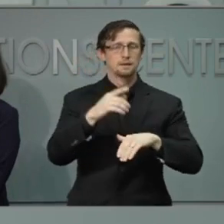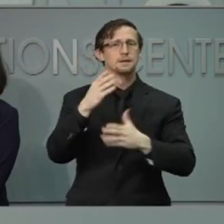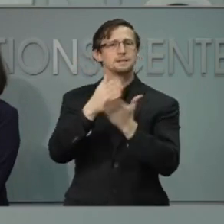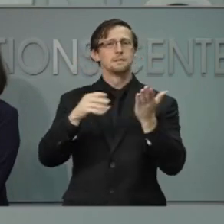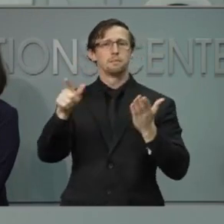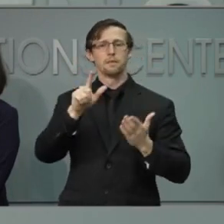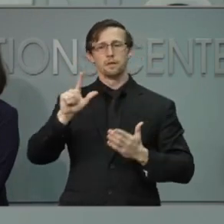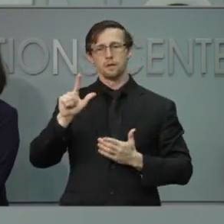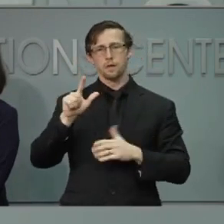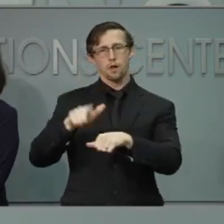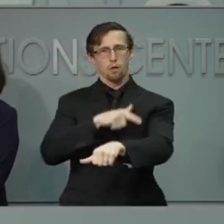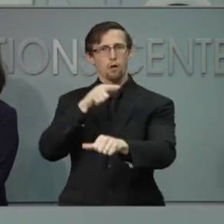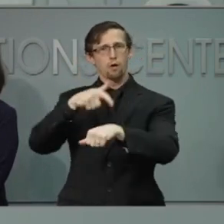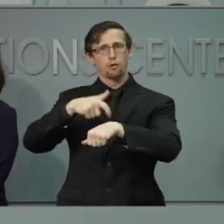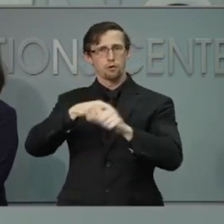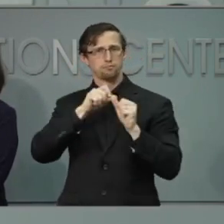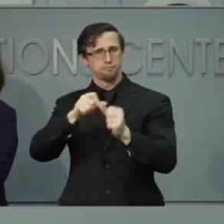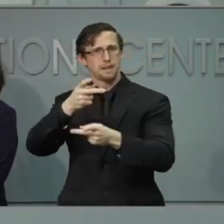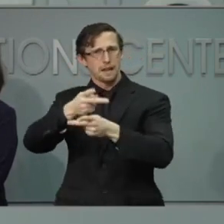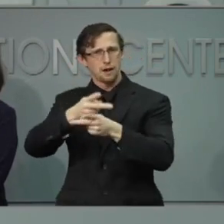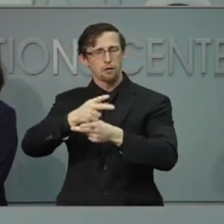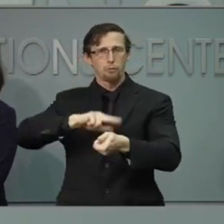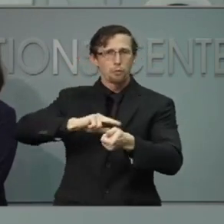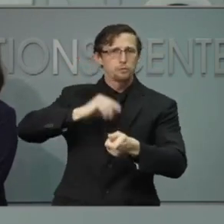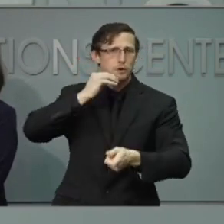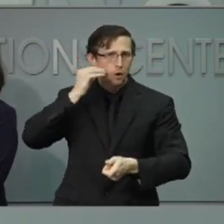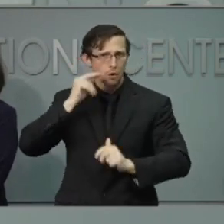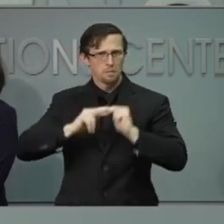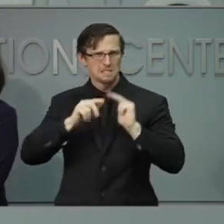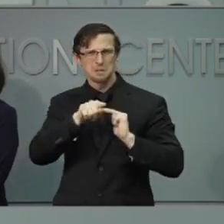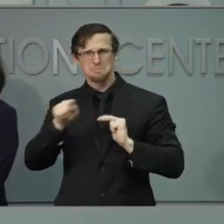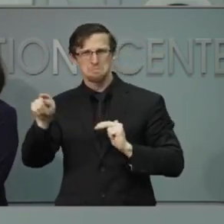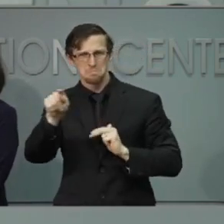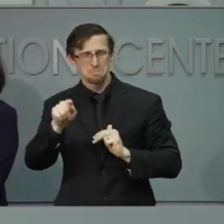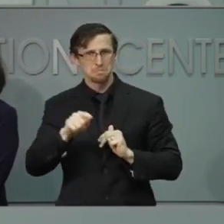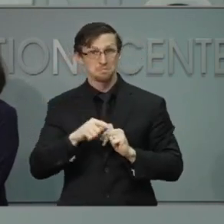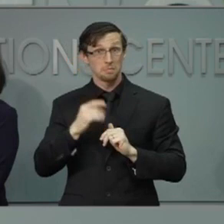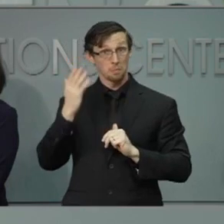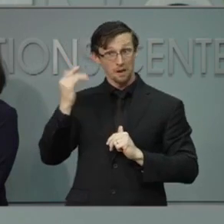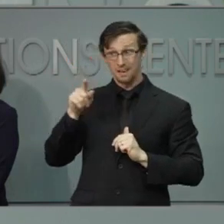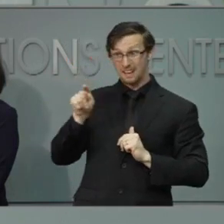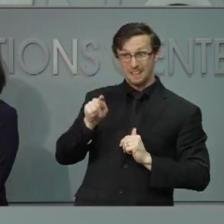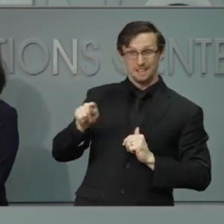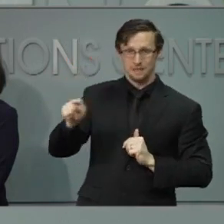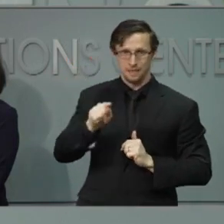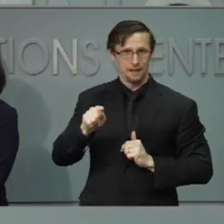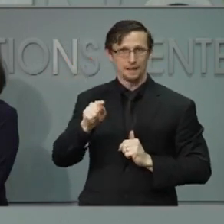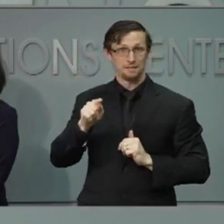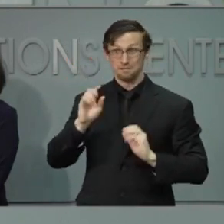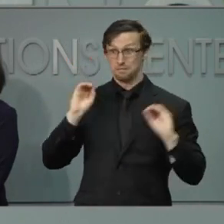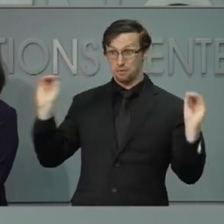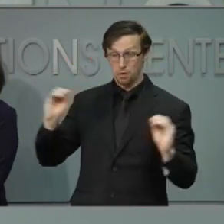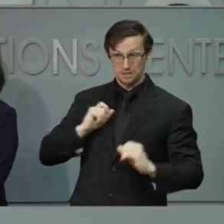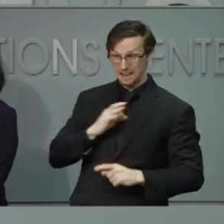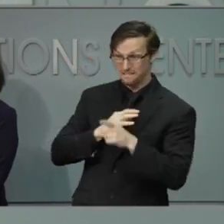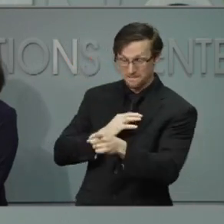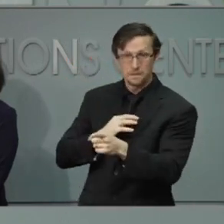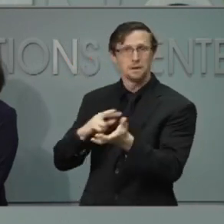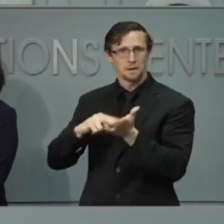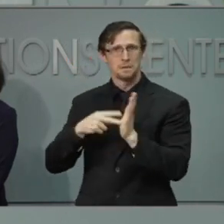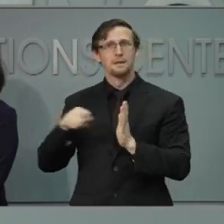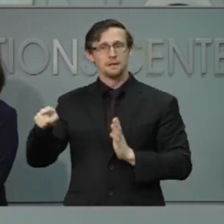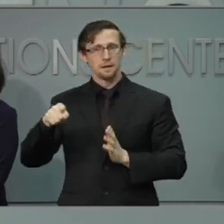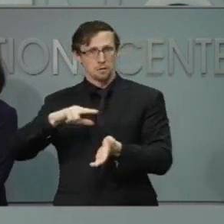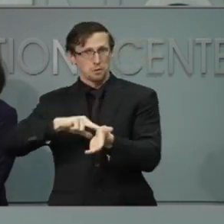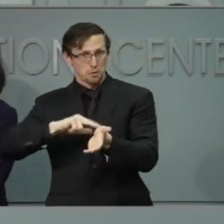care facilities. We've used that in our long-term care facilities because if they aren't able to be staffed, unfortunately, those folks in nursing